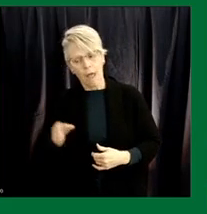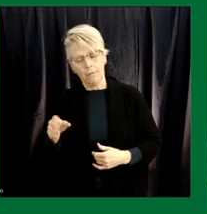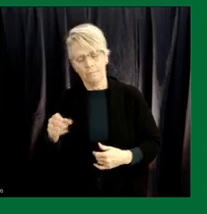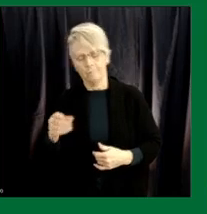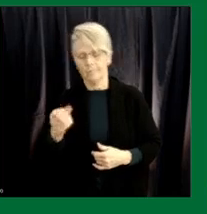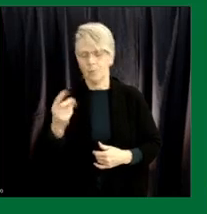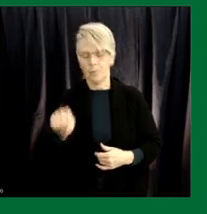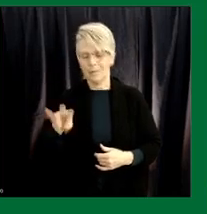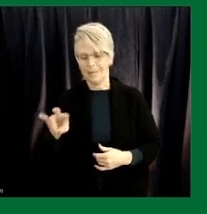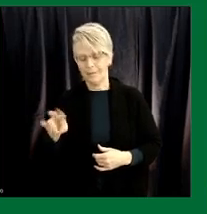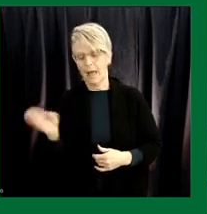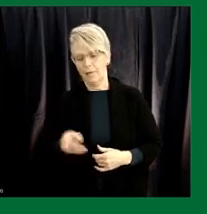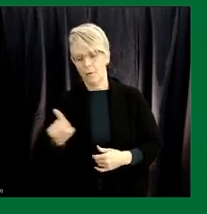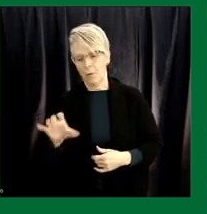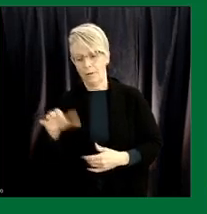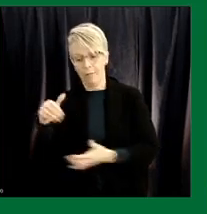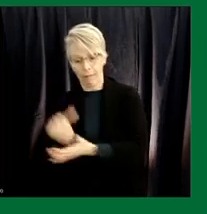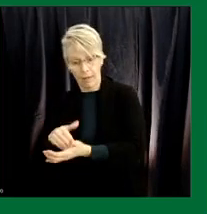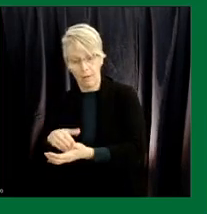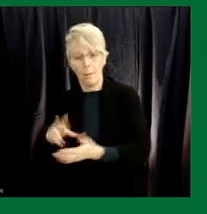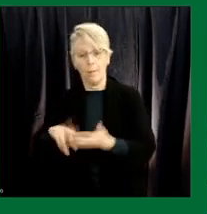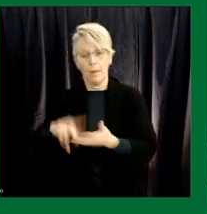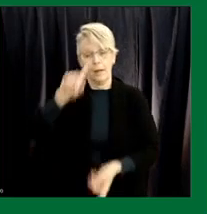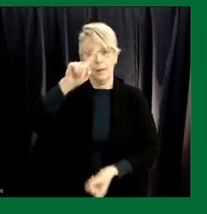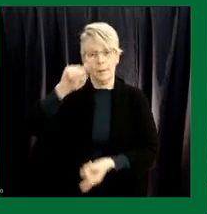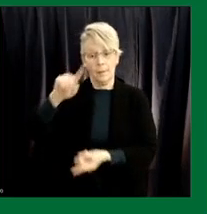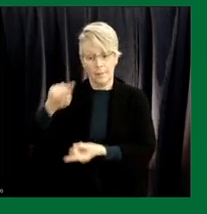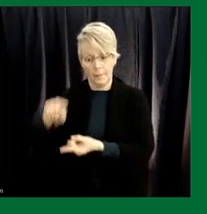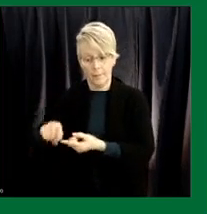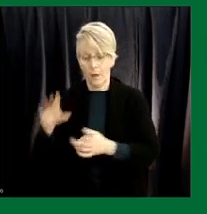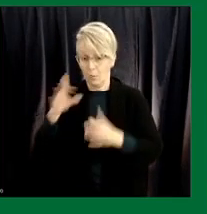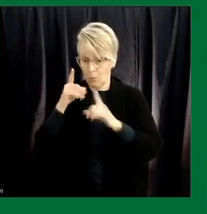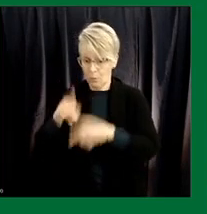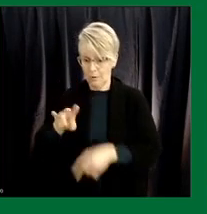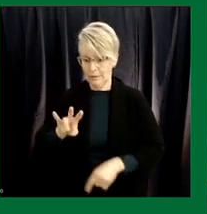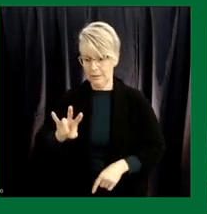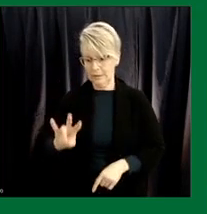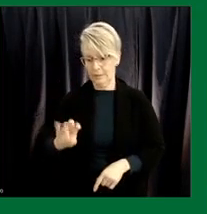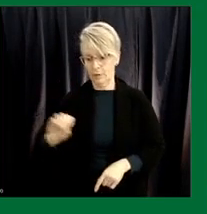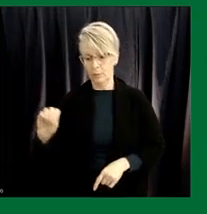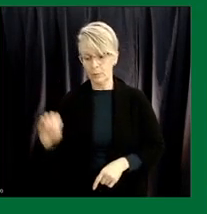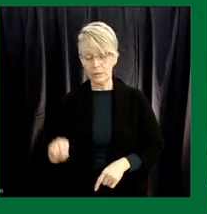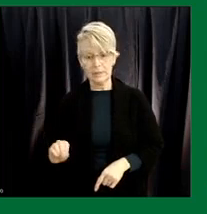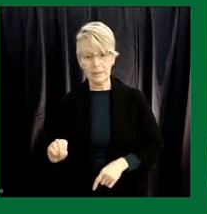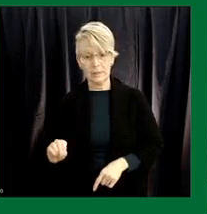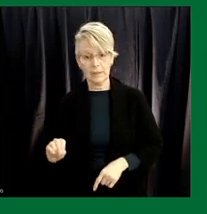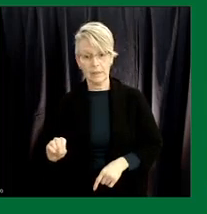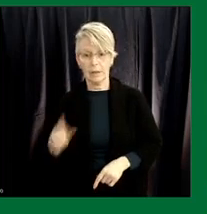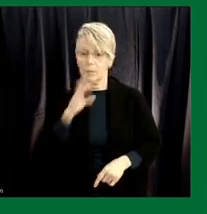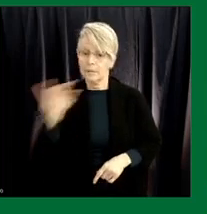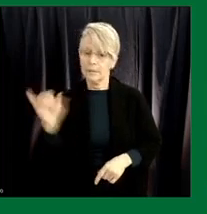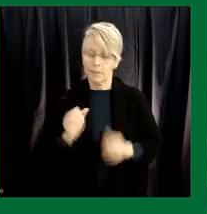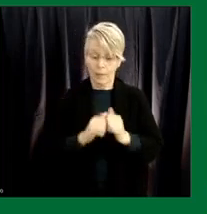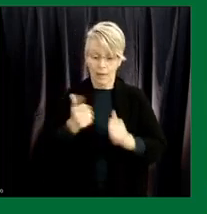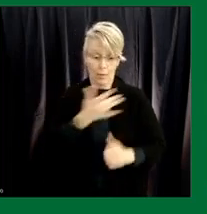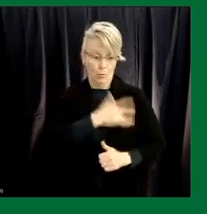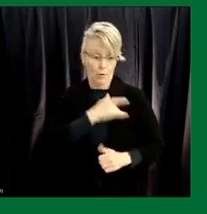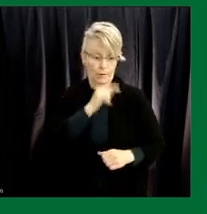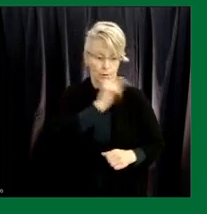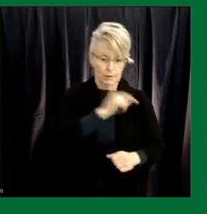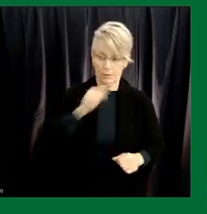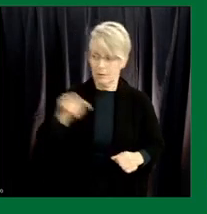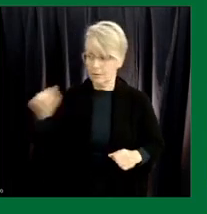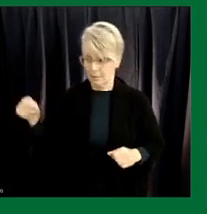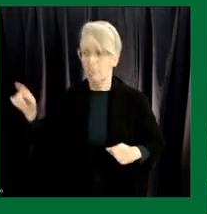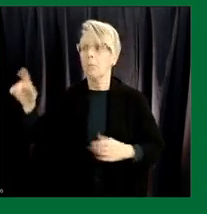positivity is also gradually trending down to around seven percent right now. Now similar to many other provinces we are seeing a decline